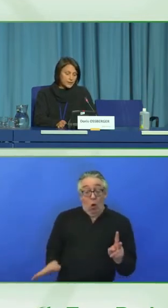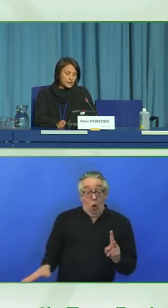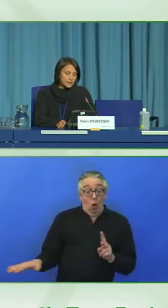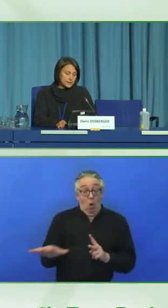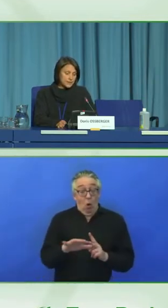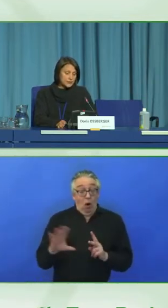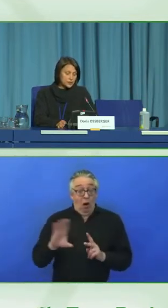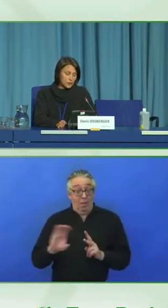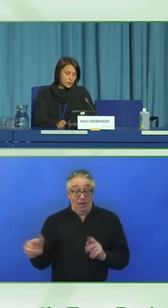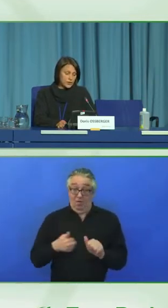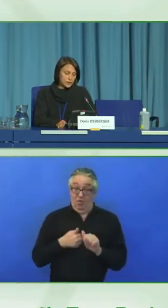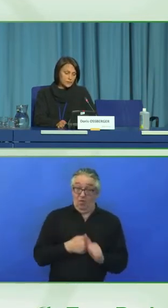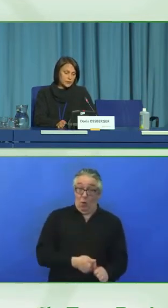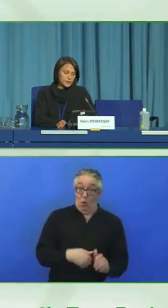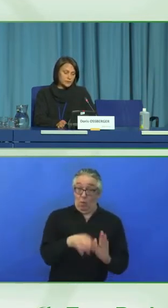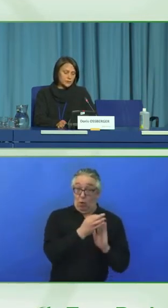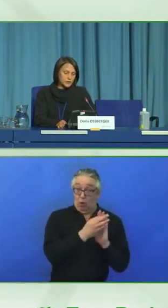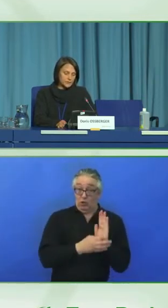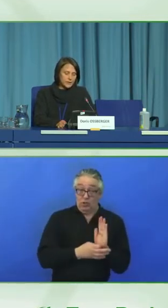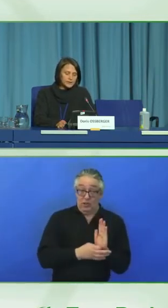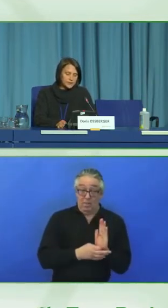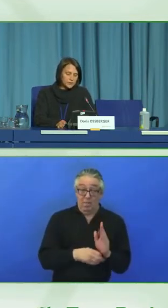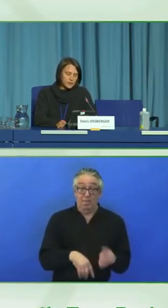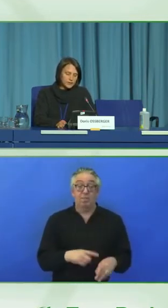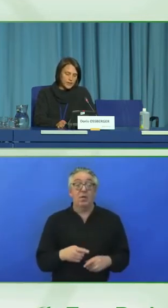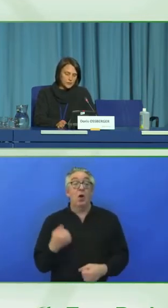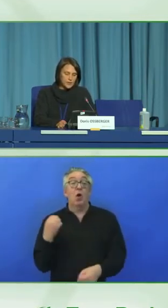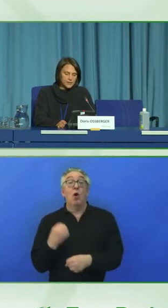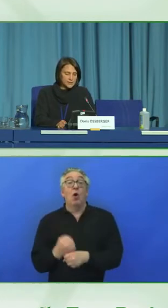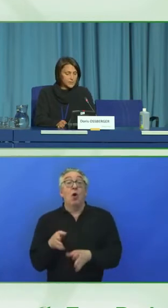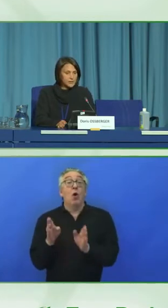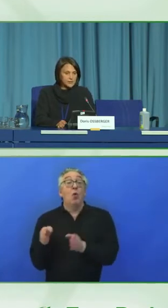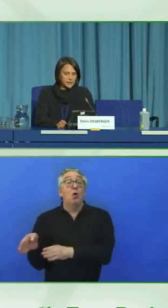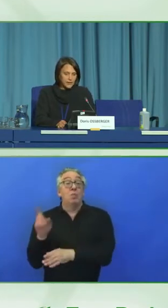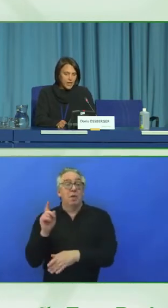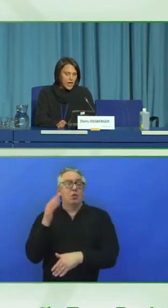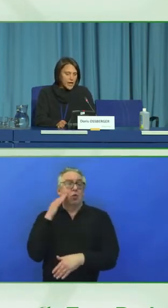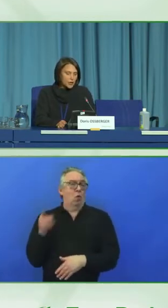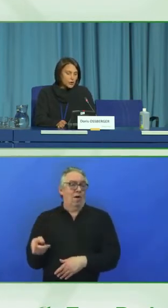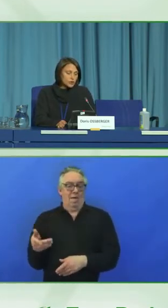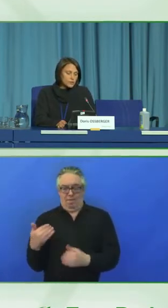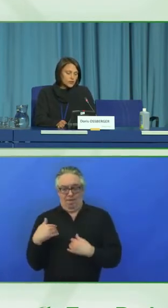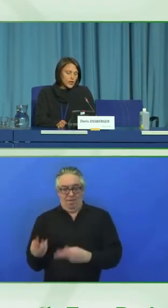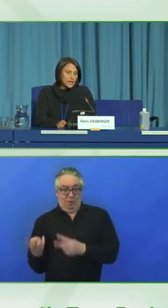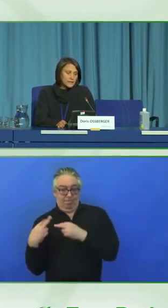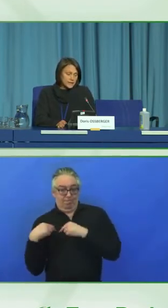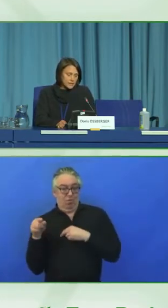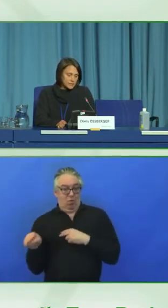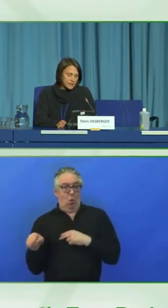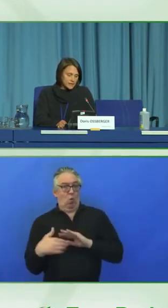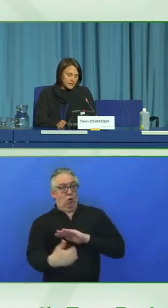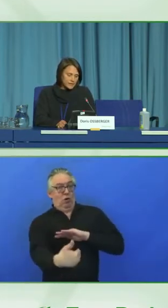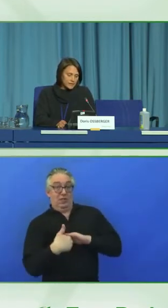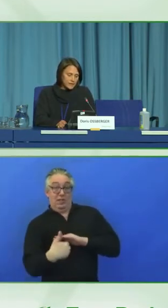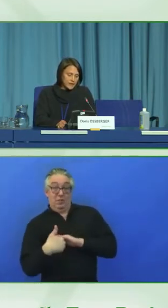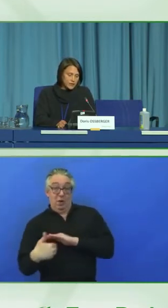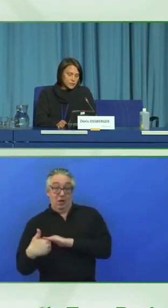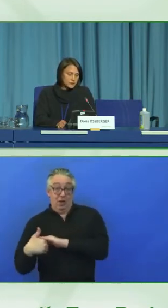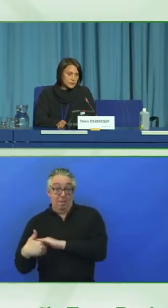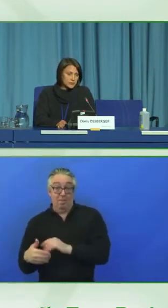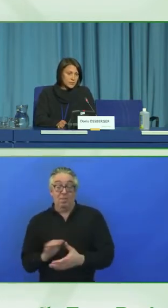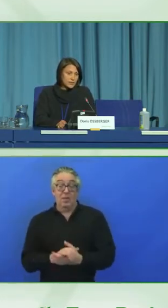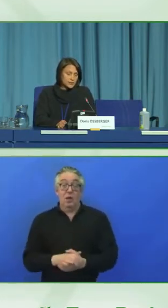Employees need to know their responsibilities when it comes to accessibility and also be trained in meeting